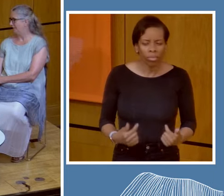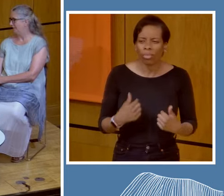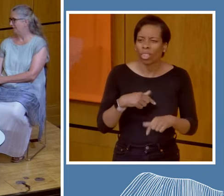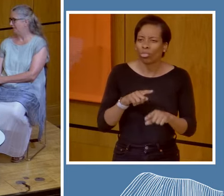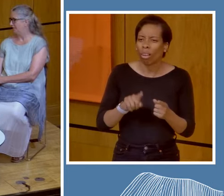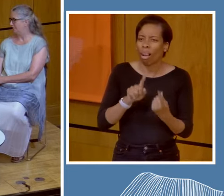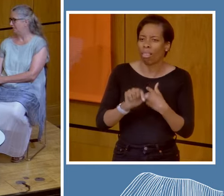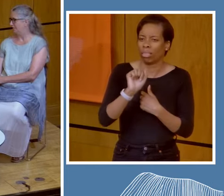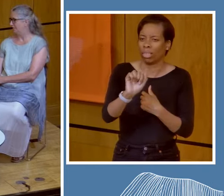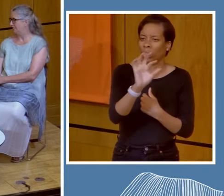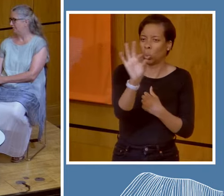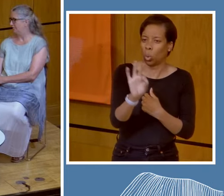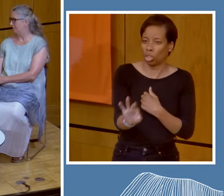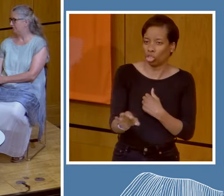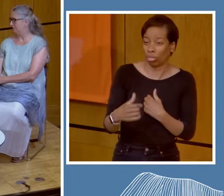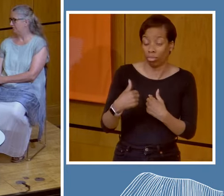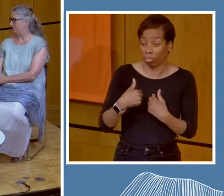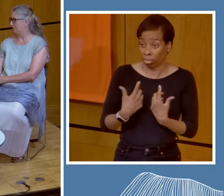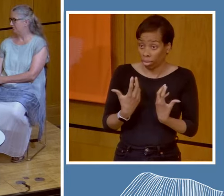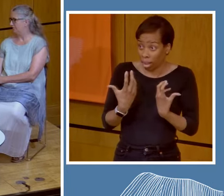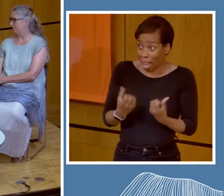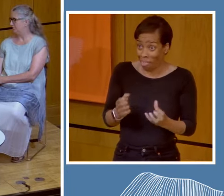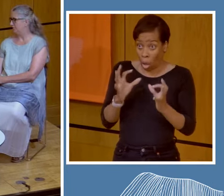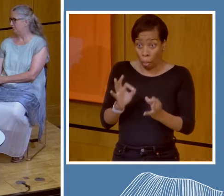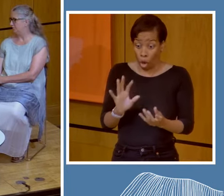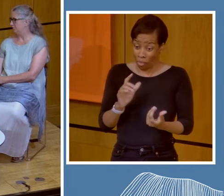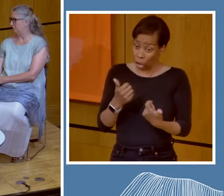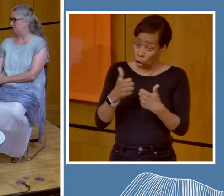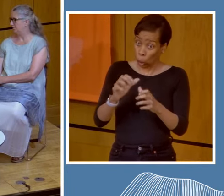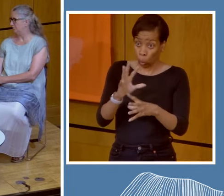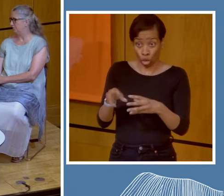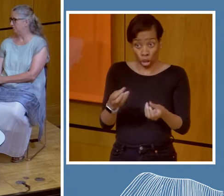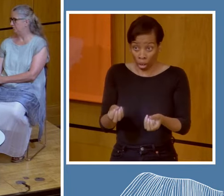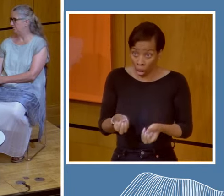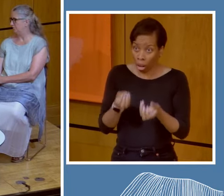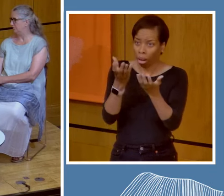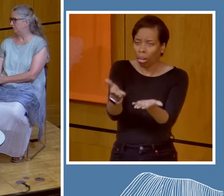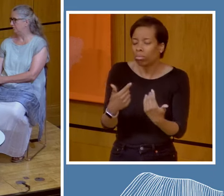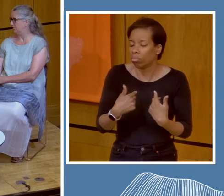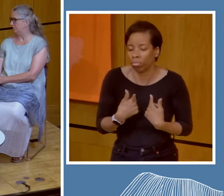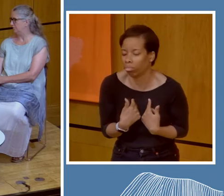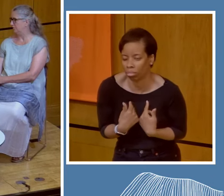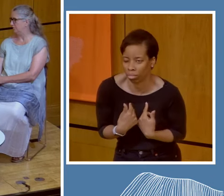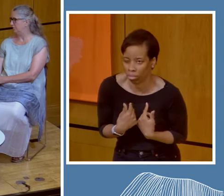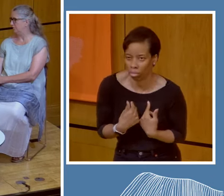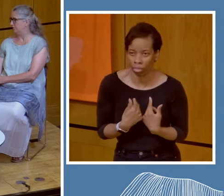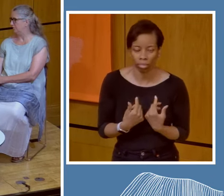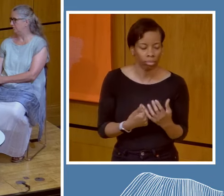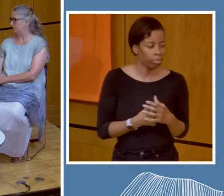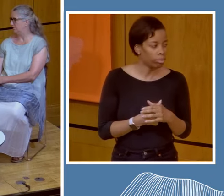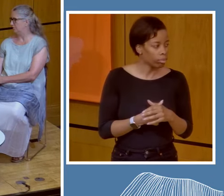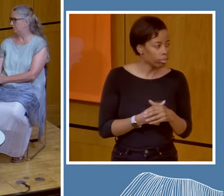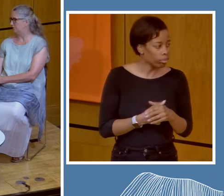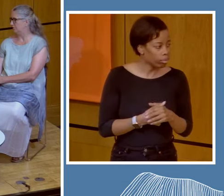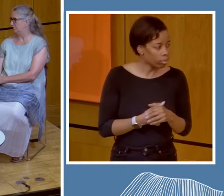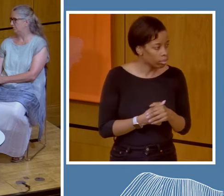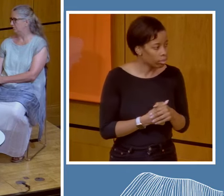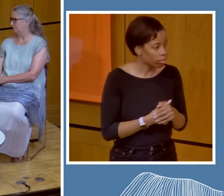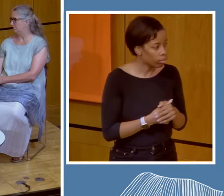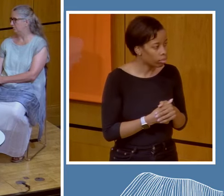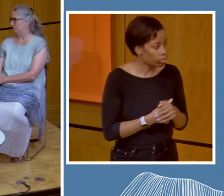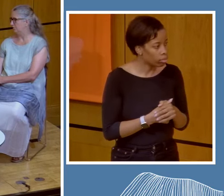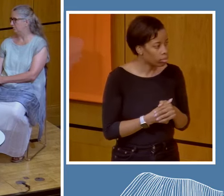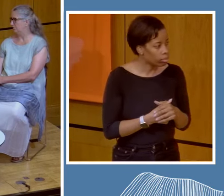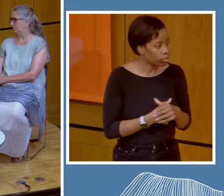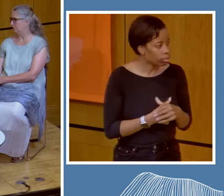perfect, you know, solution if there were one. You know, I guess